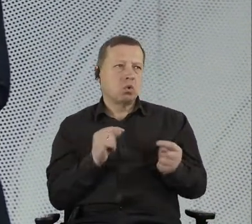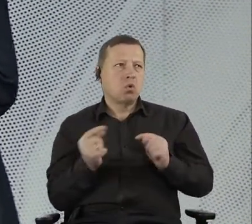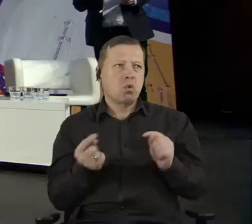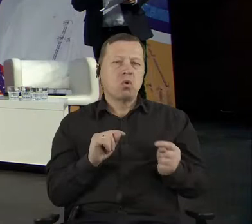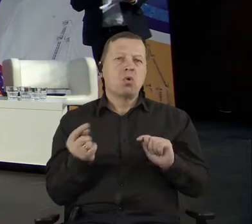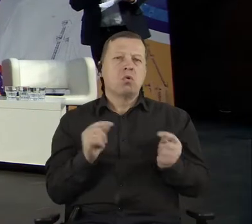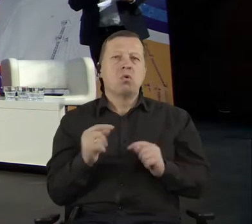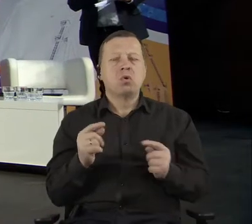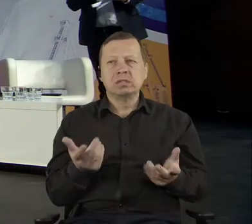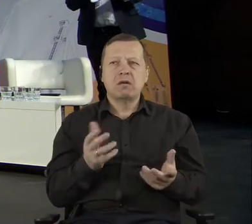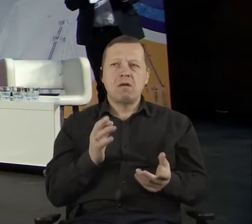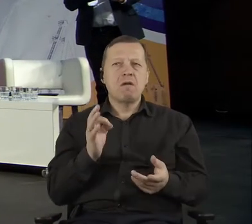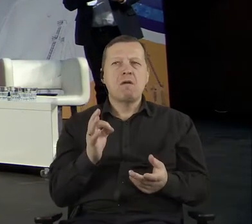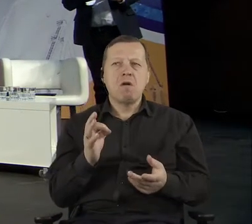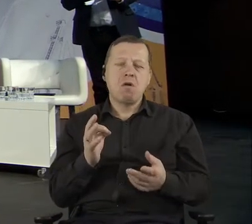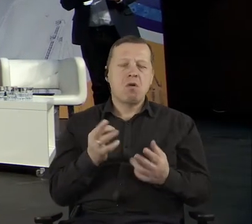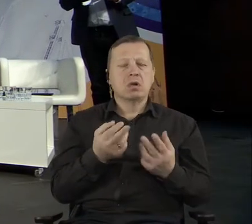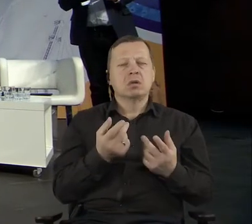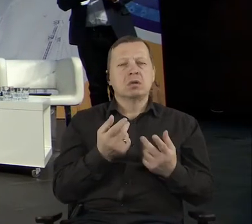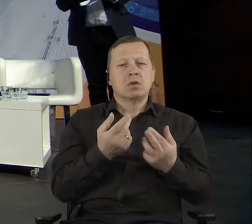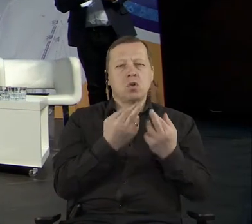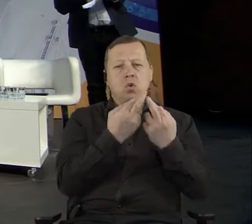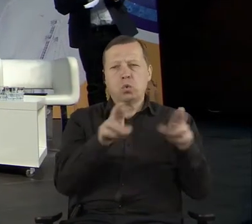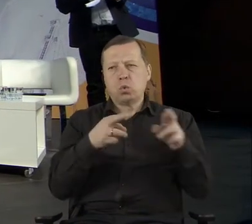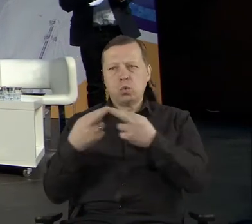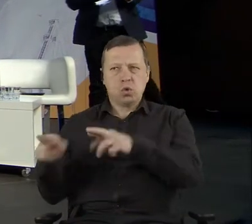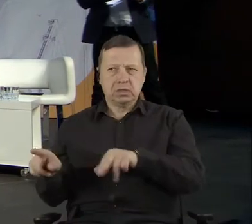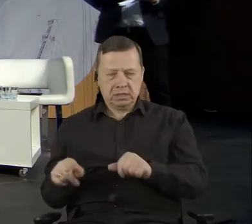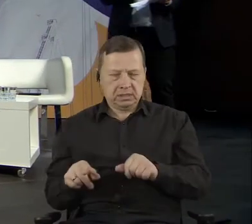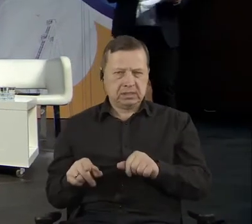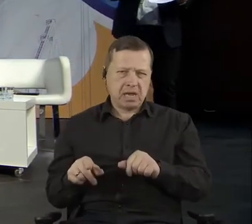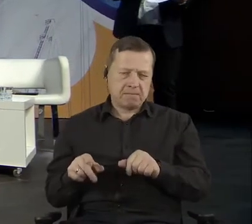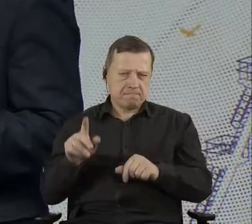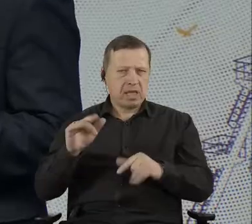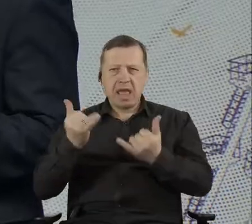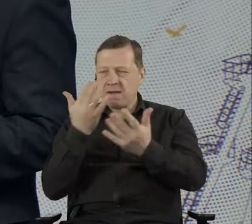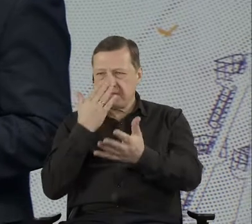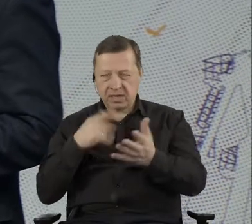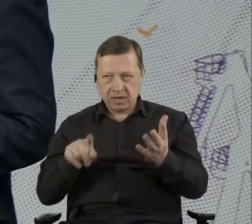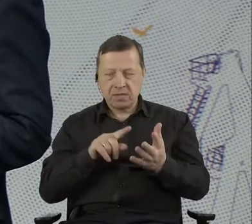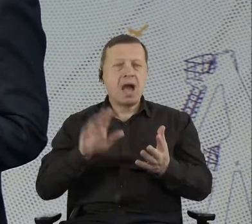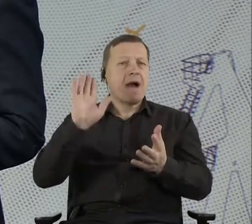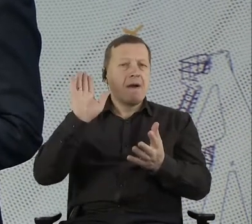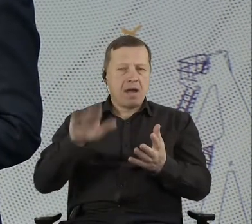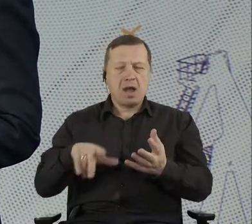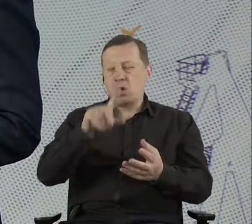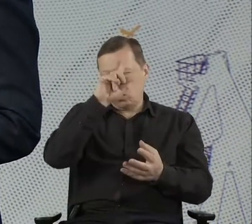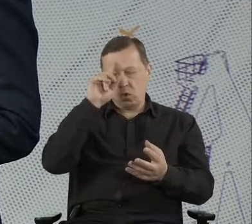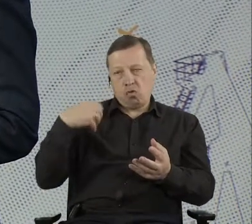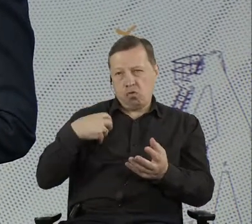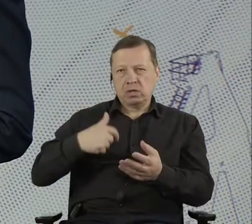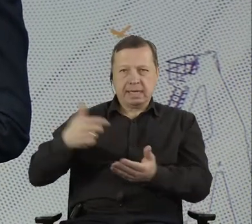Let me introduce the panellists and invite them on stage, and after that I will give the short introduction about how we are going to organise the discussion.